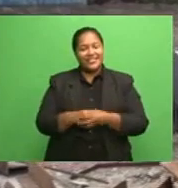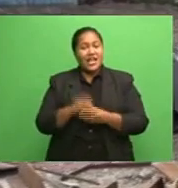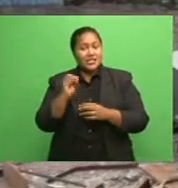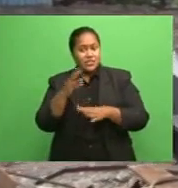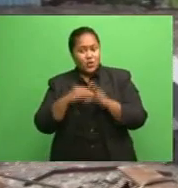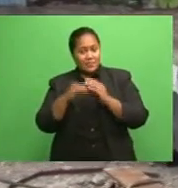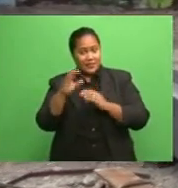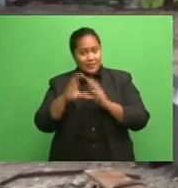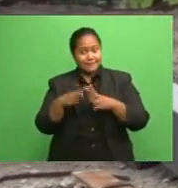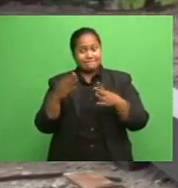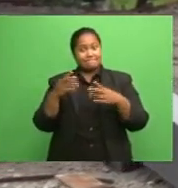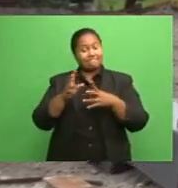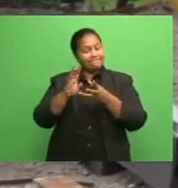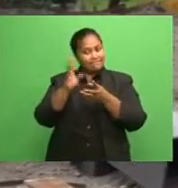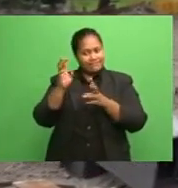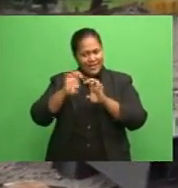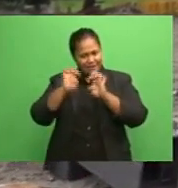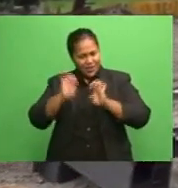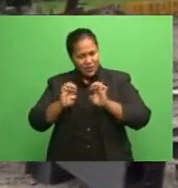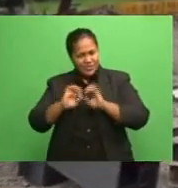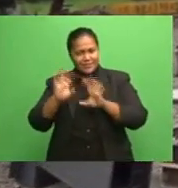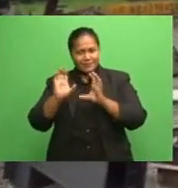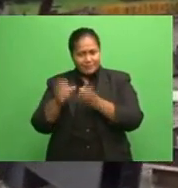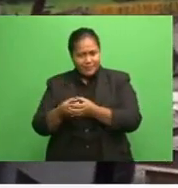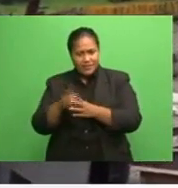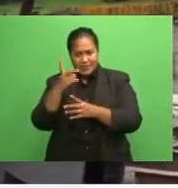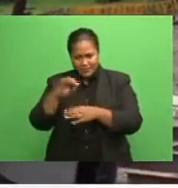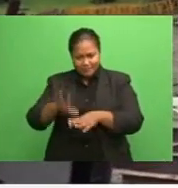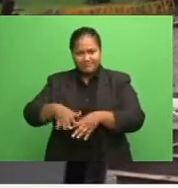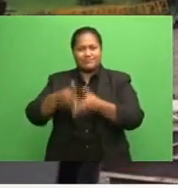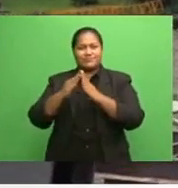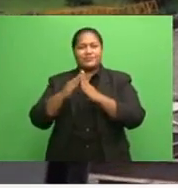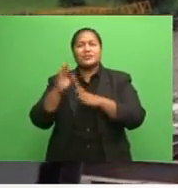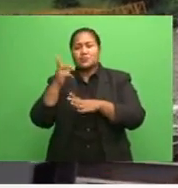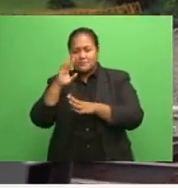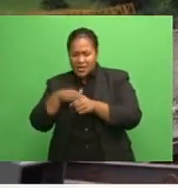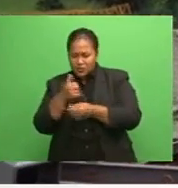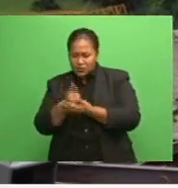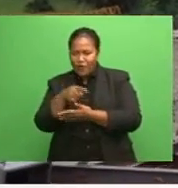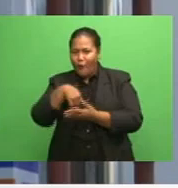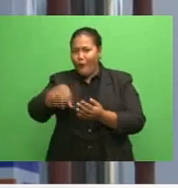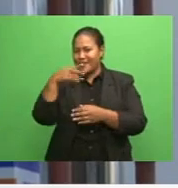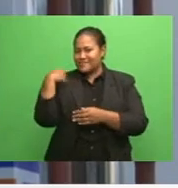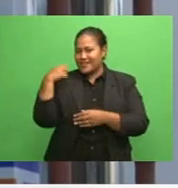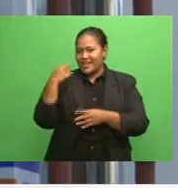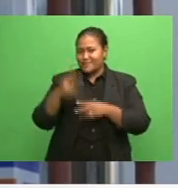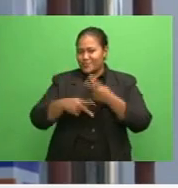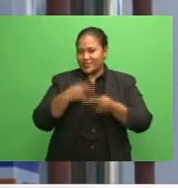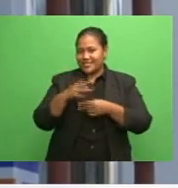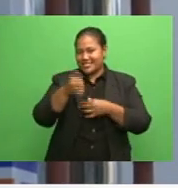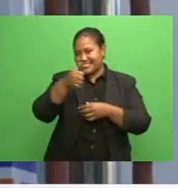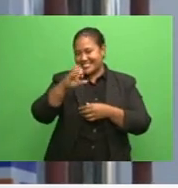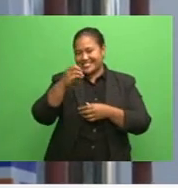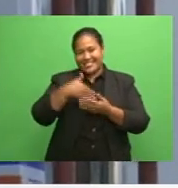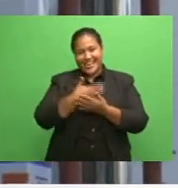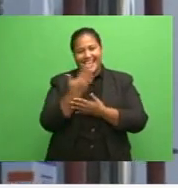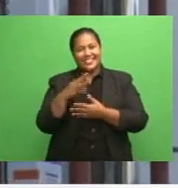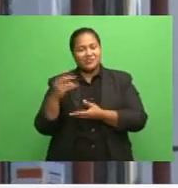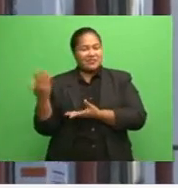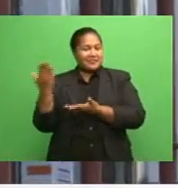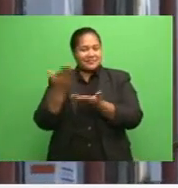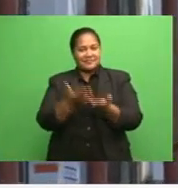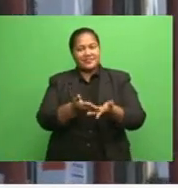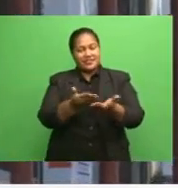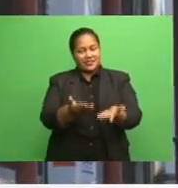evaluation committee has been set up to ensure all applications are processed within 60 days from the date of submission. The chief